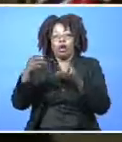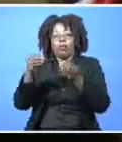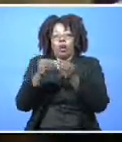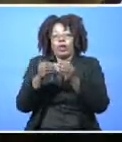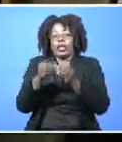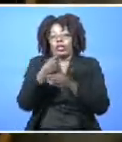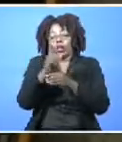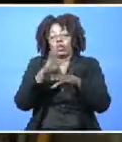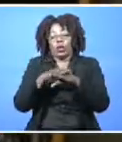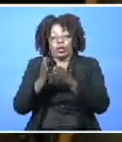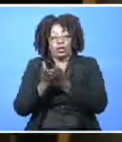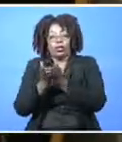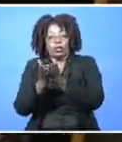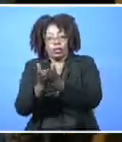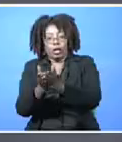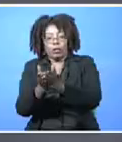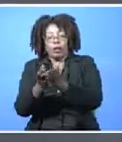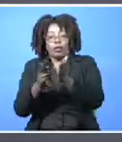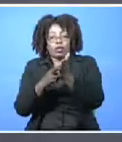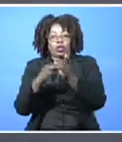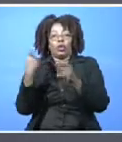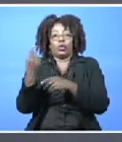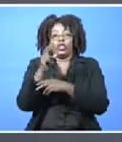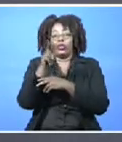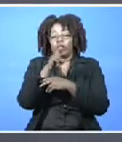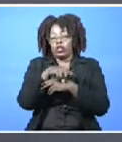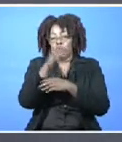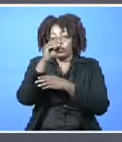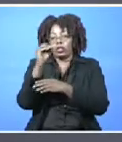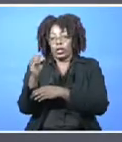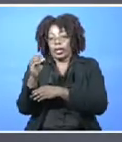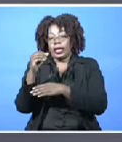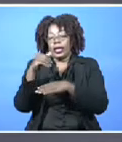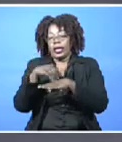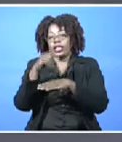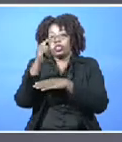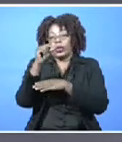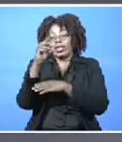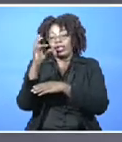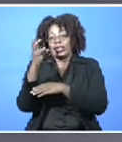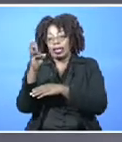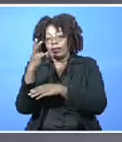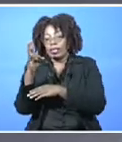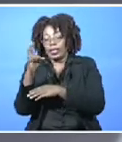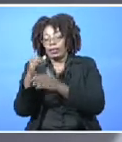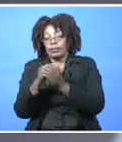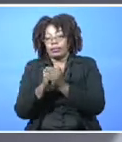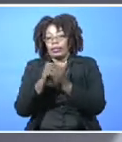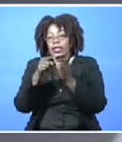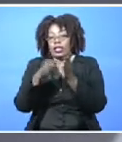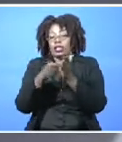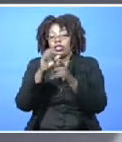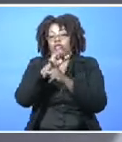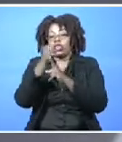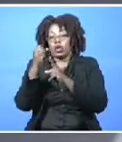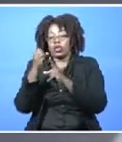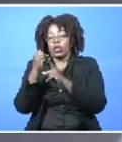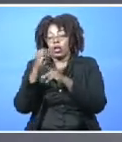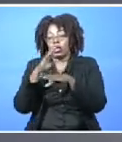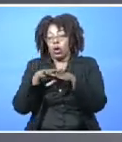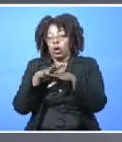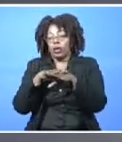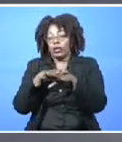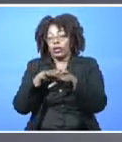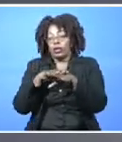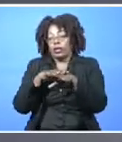guests, but represented only 22 percent of visitors in 2017. The campaign will utilize social media and online